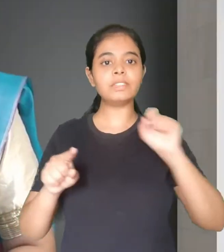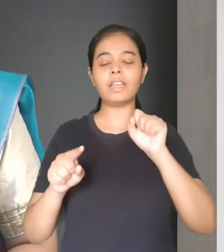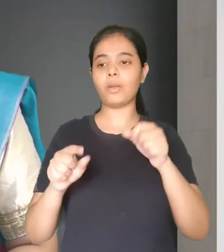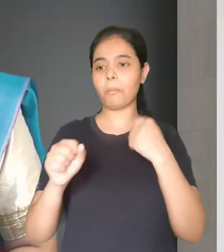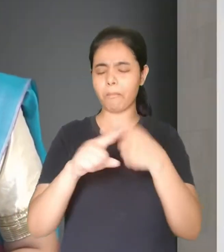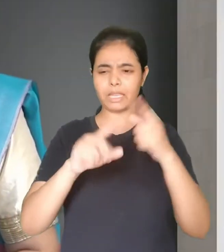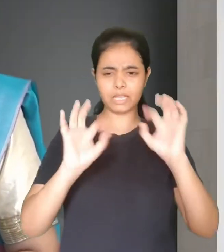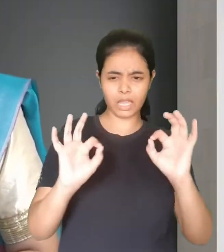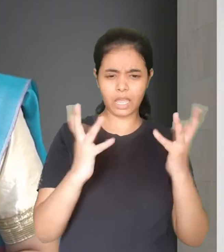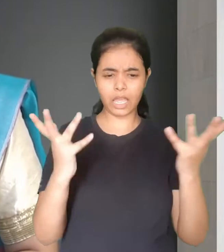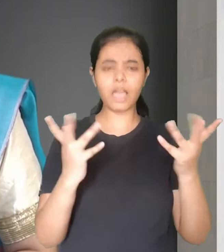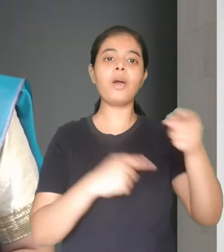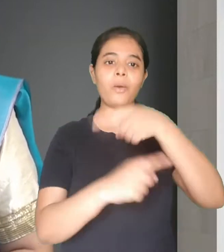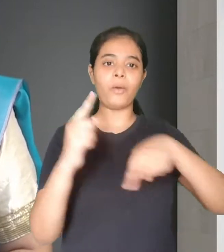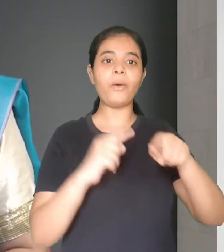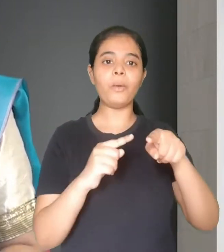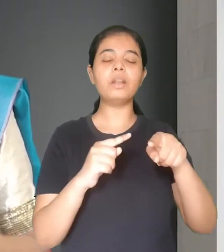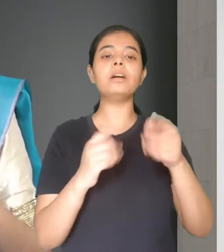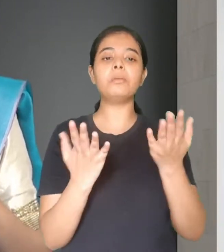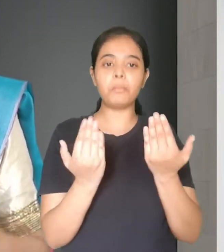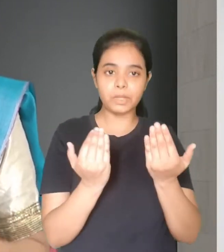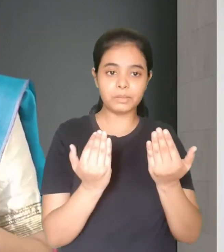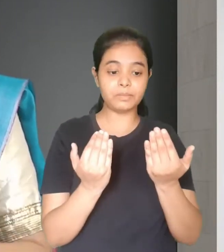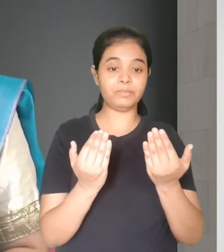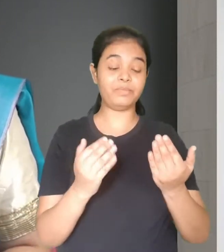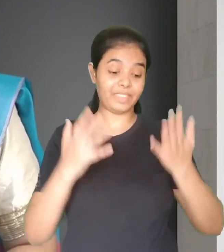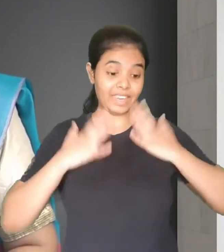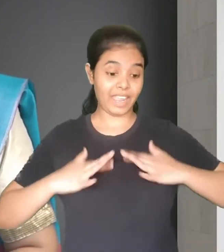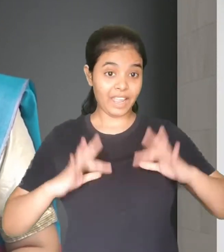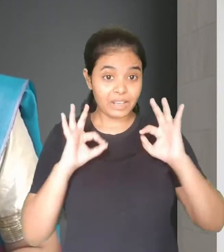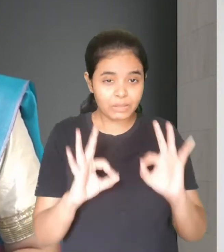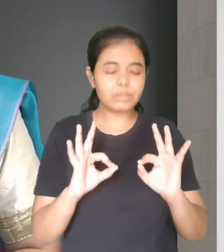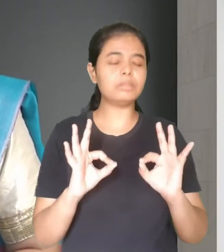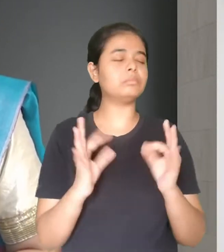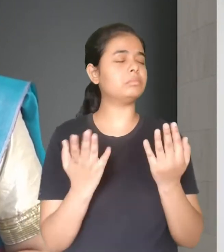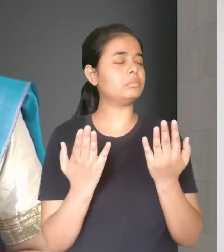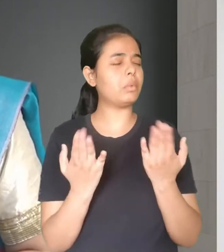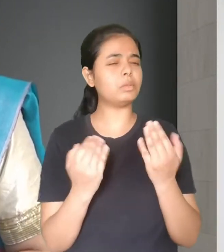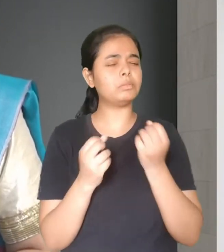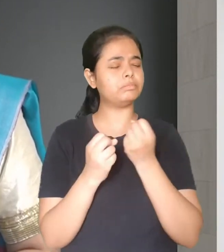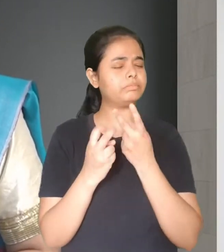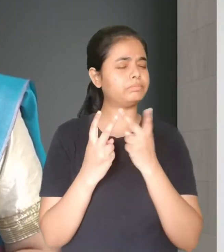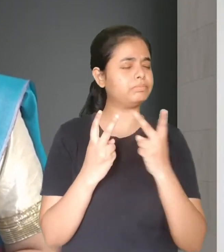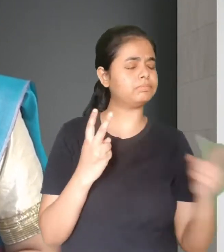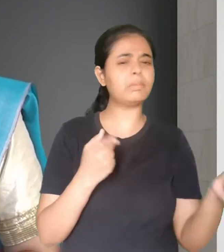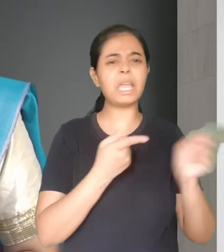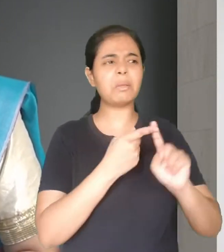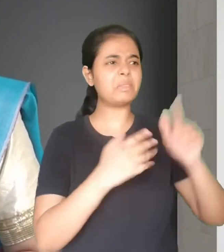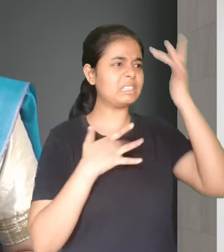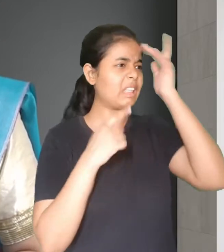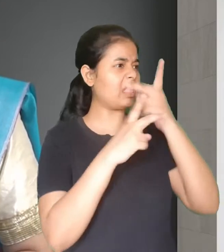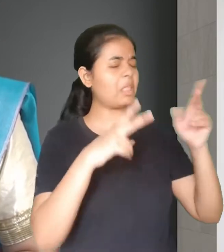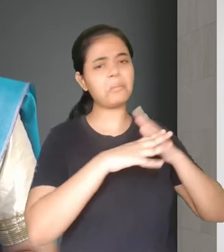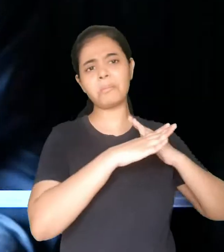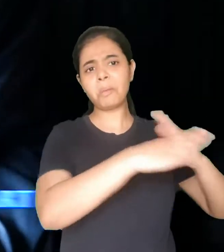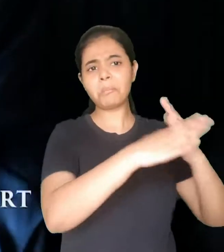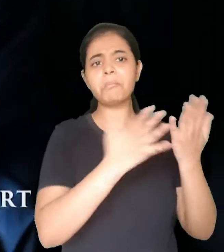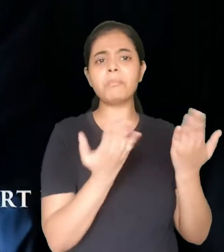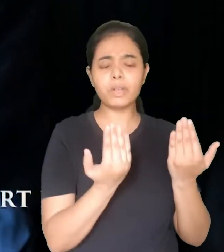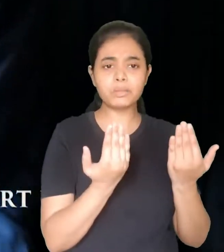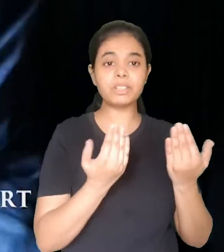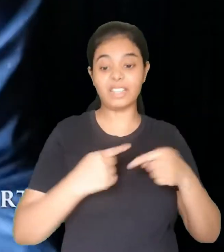Physical activity plays an important role in reducing the risk of many health problems